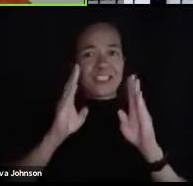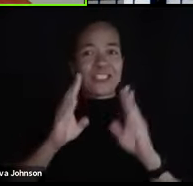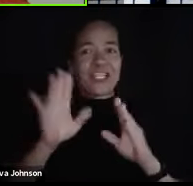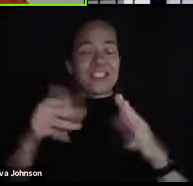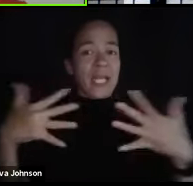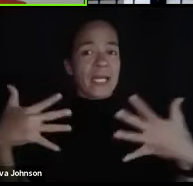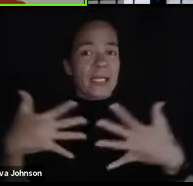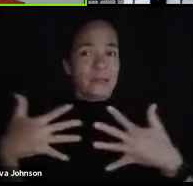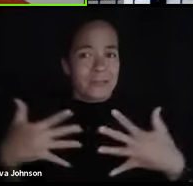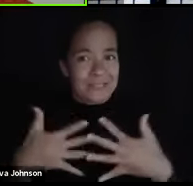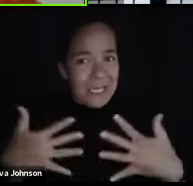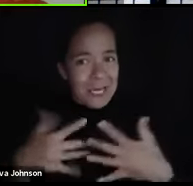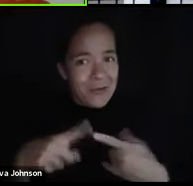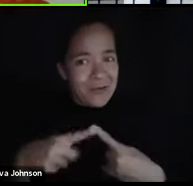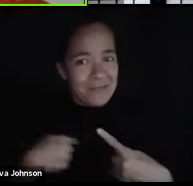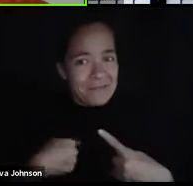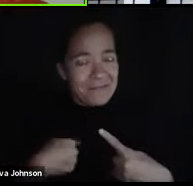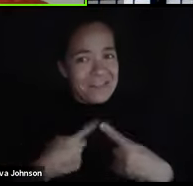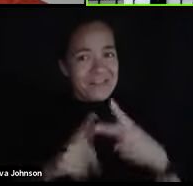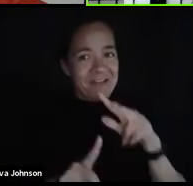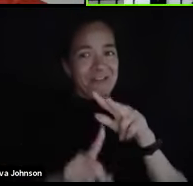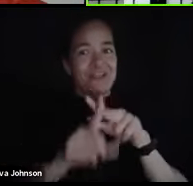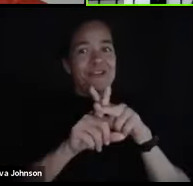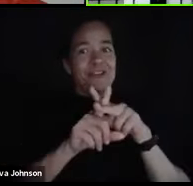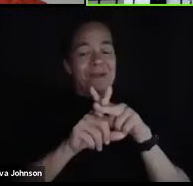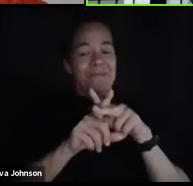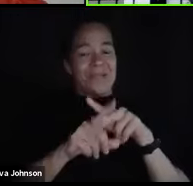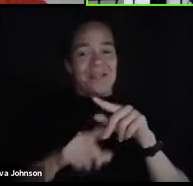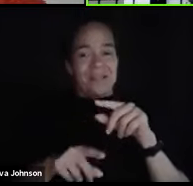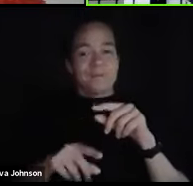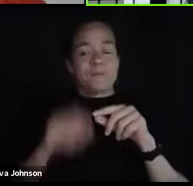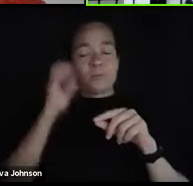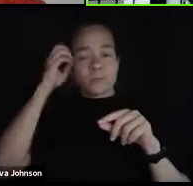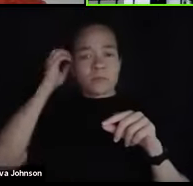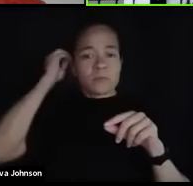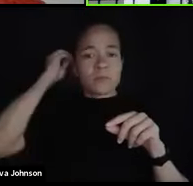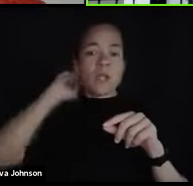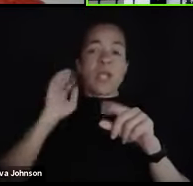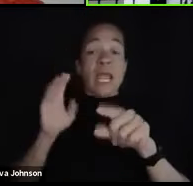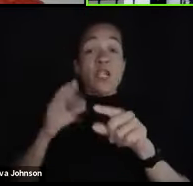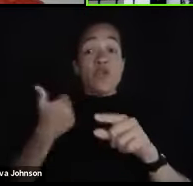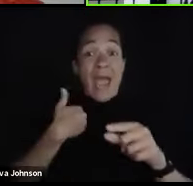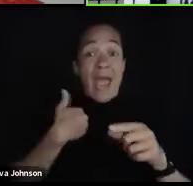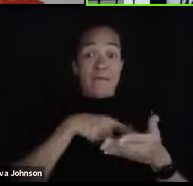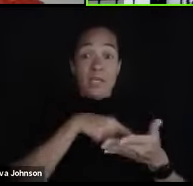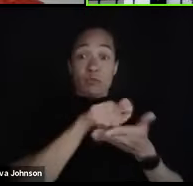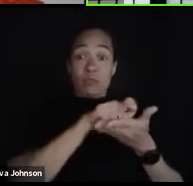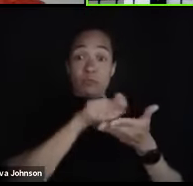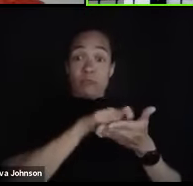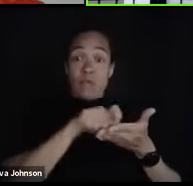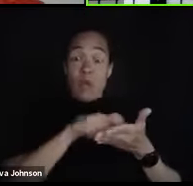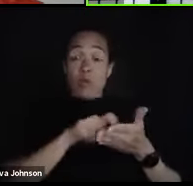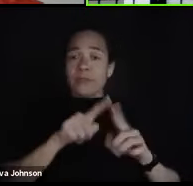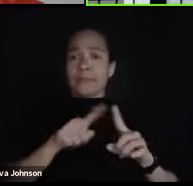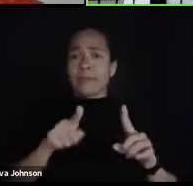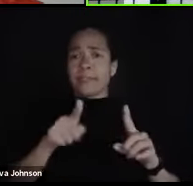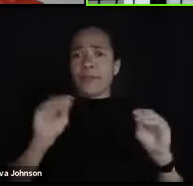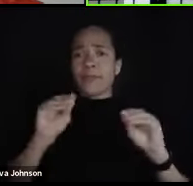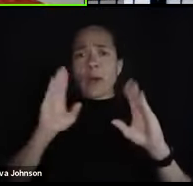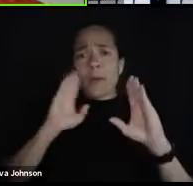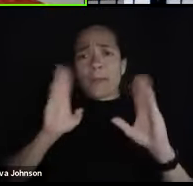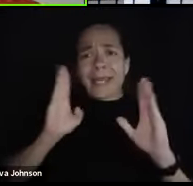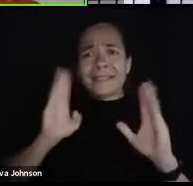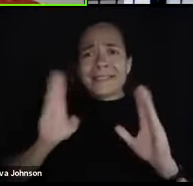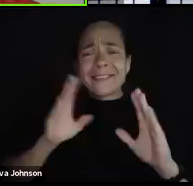thing in the entire world, I'll tell you what. When you're taking notes, that you have notes that you wrote down, but you weren't paying attention.